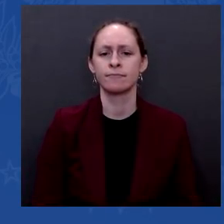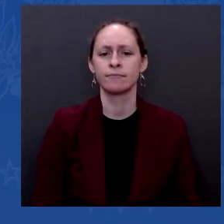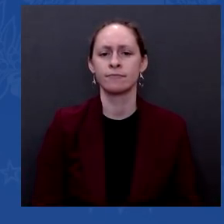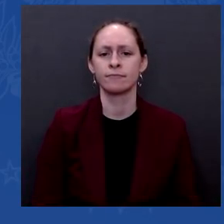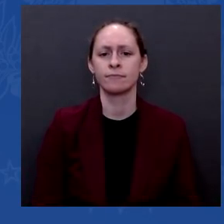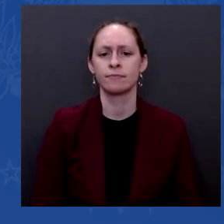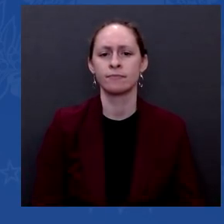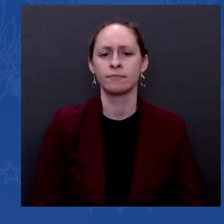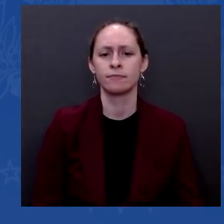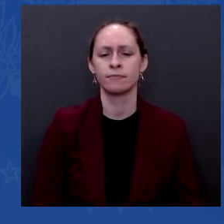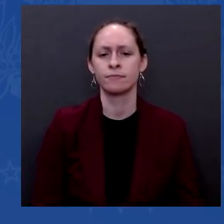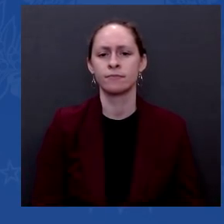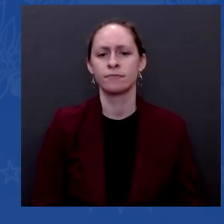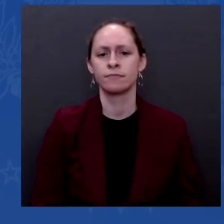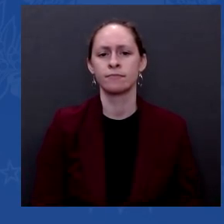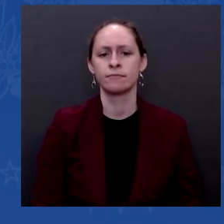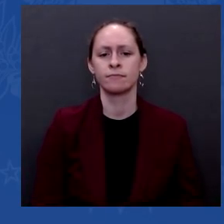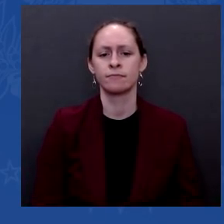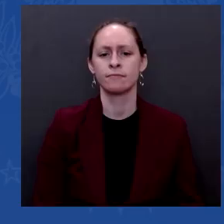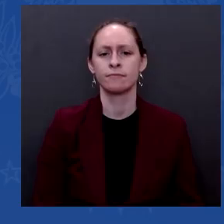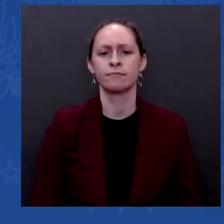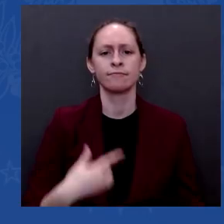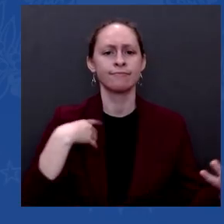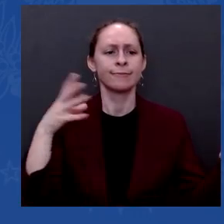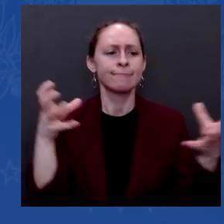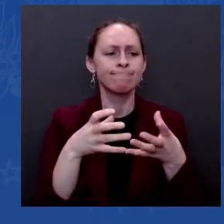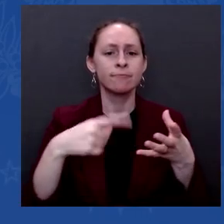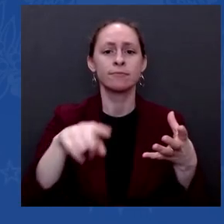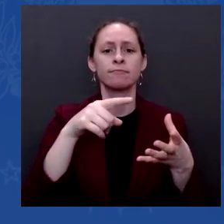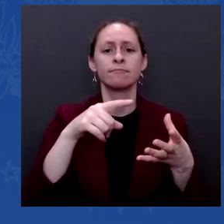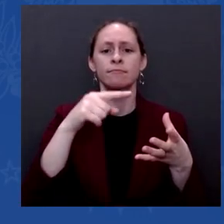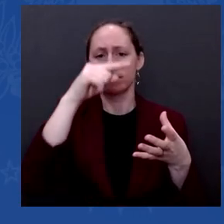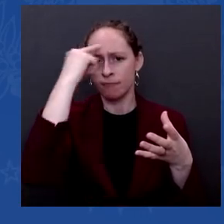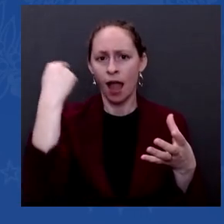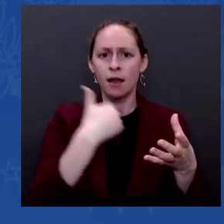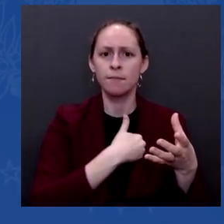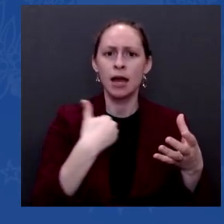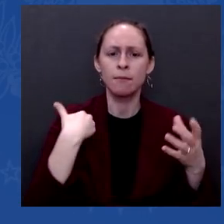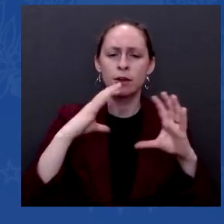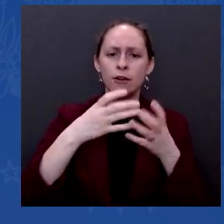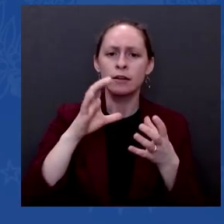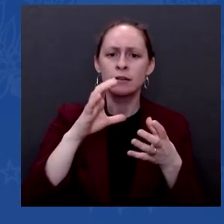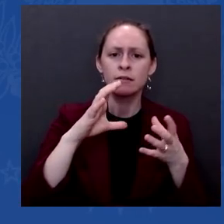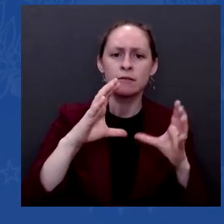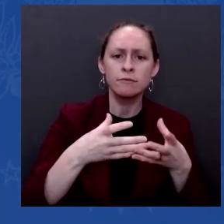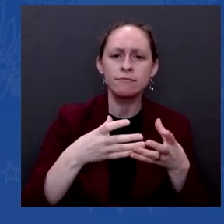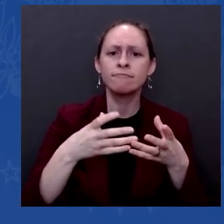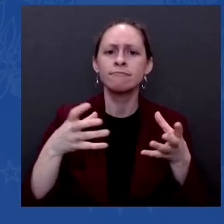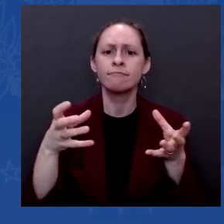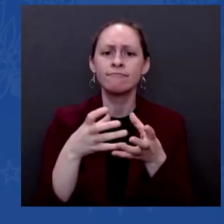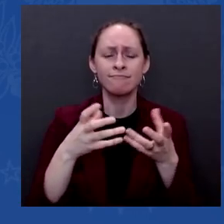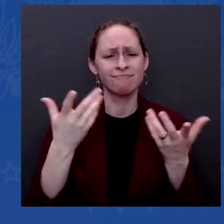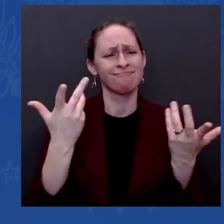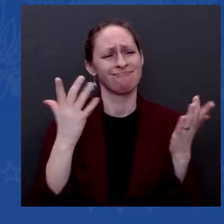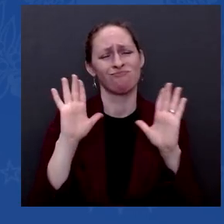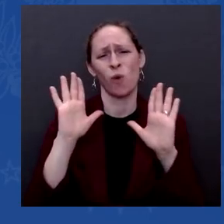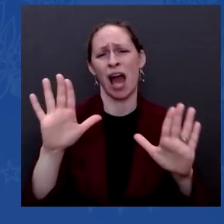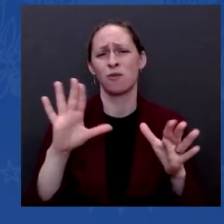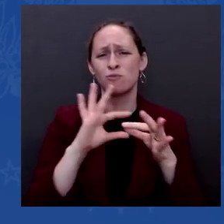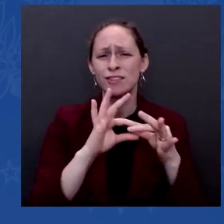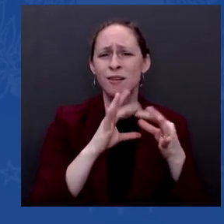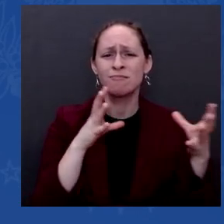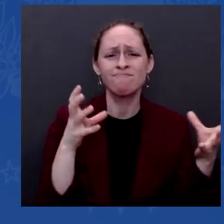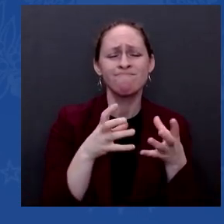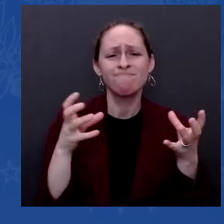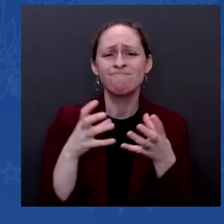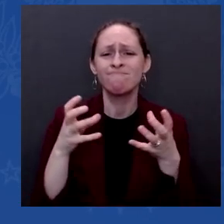Congress, I still have very close working relationships. So it's like every community. I'm sure that there are those